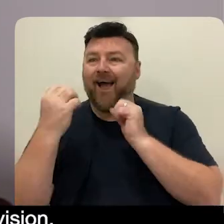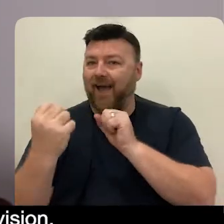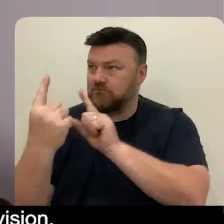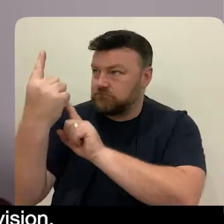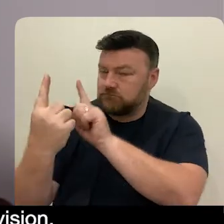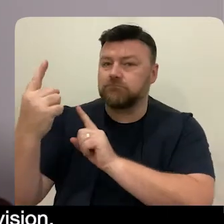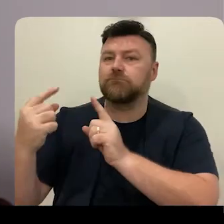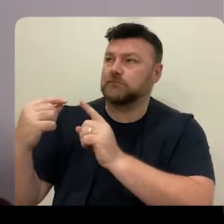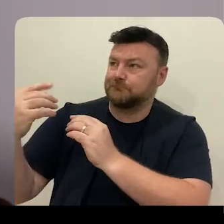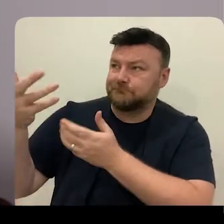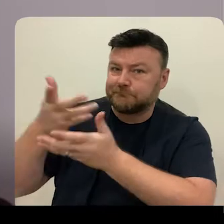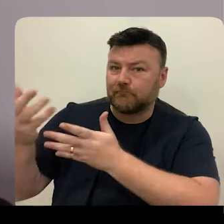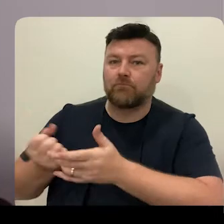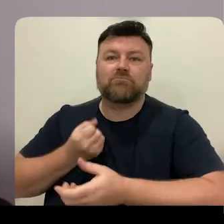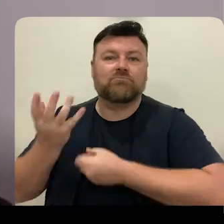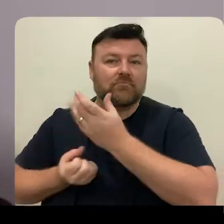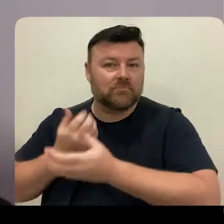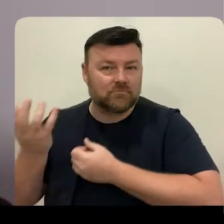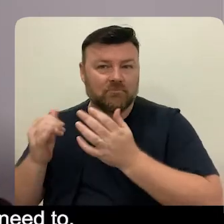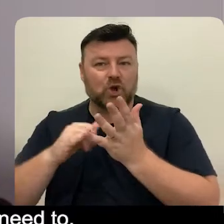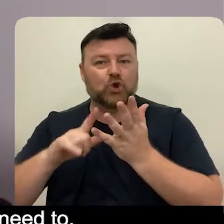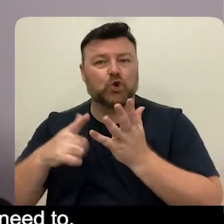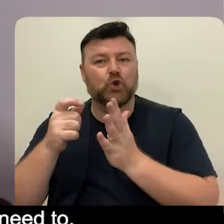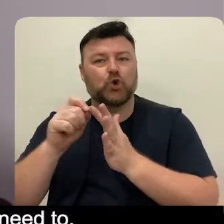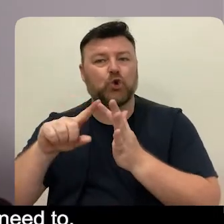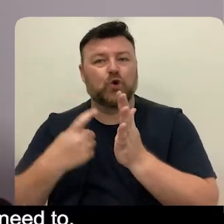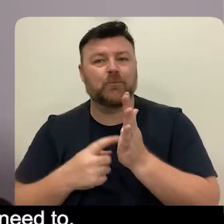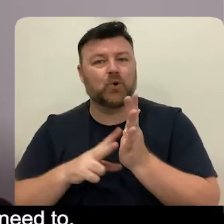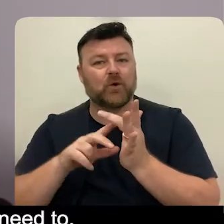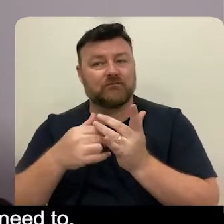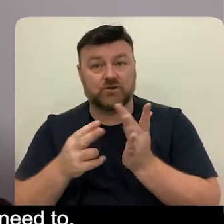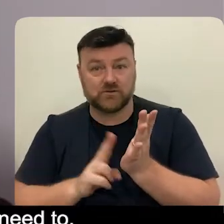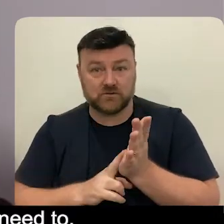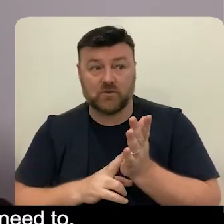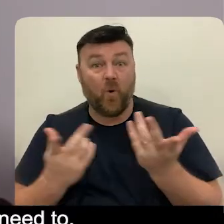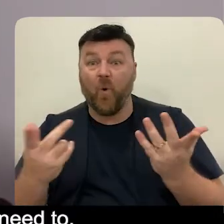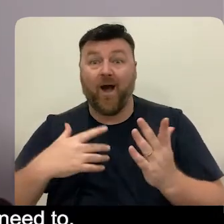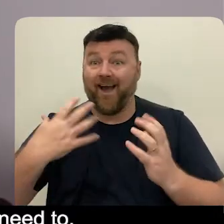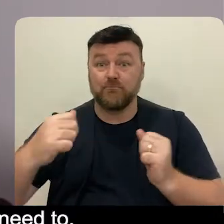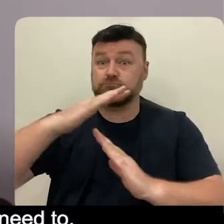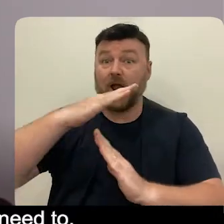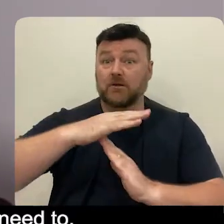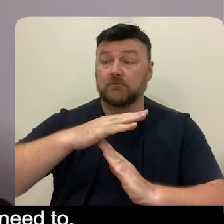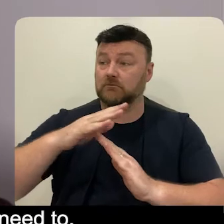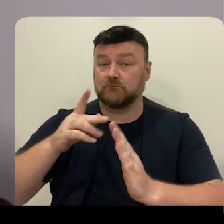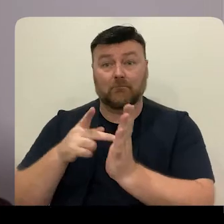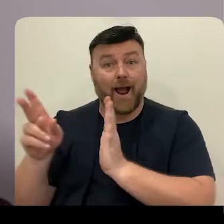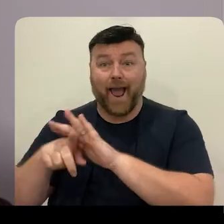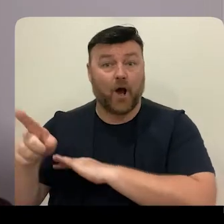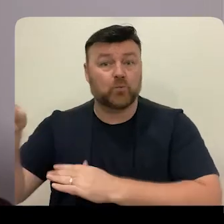supervision, going out for a walk and having a break when you need to,